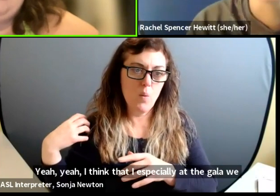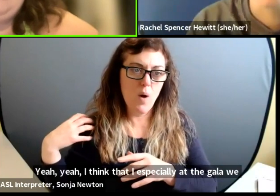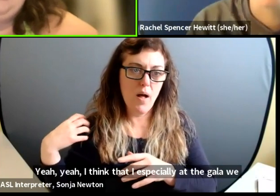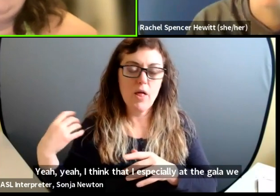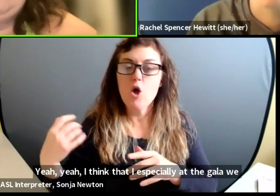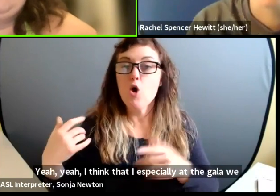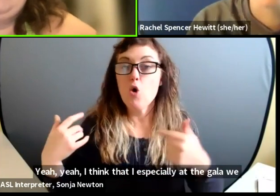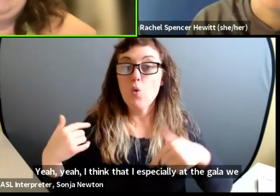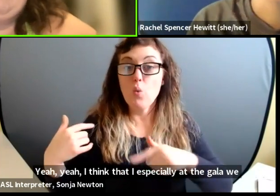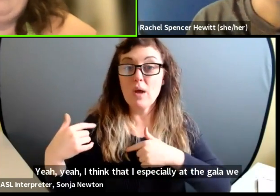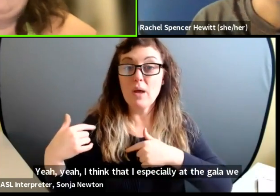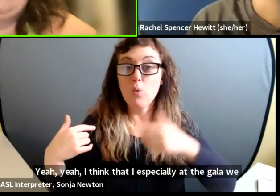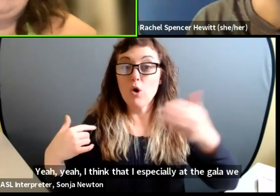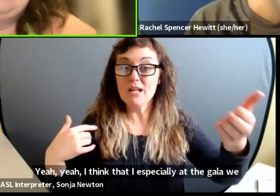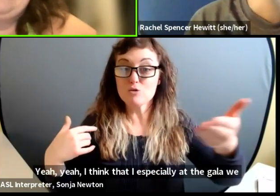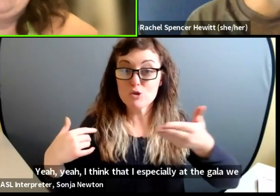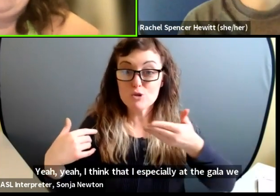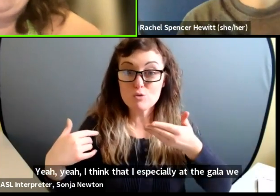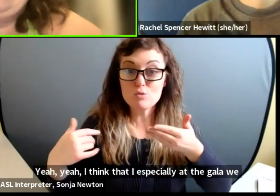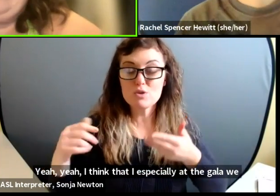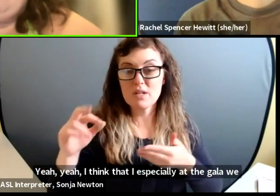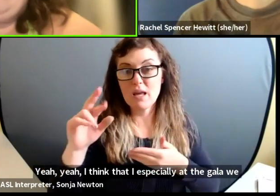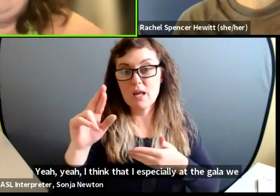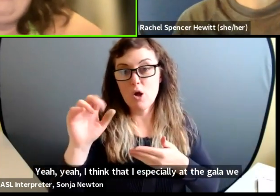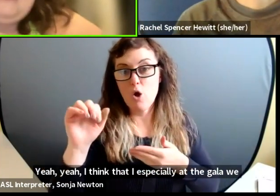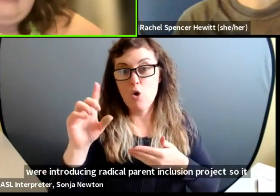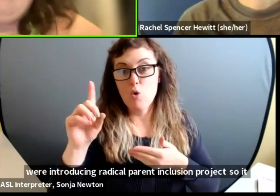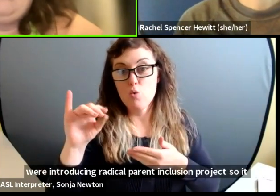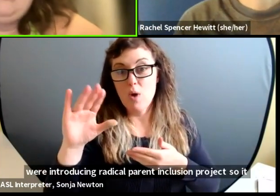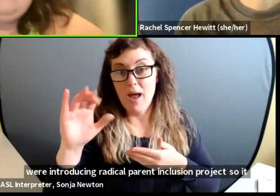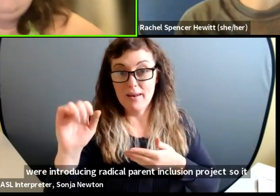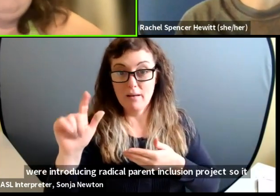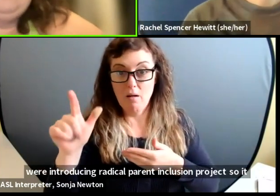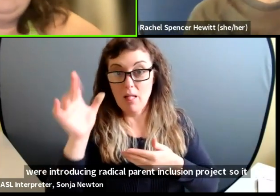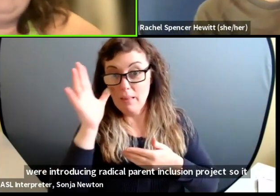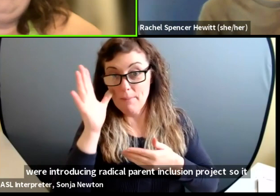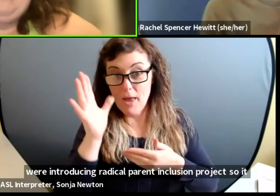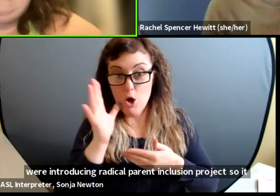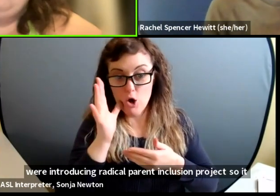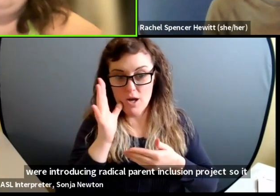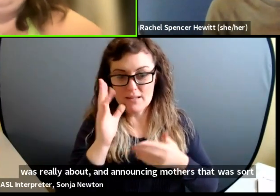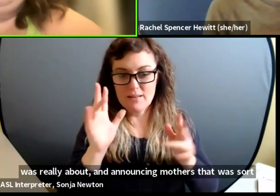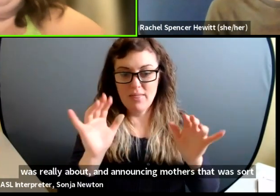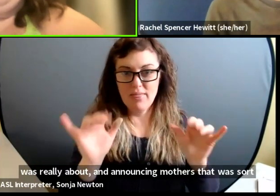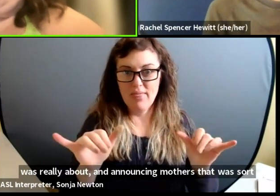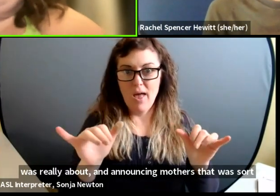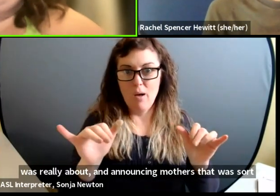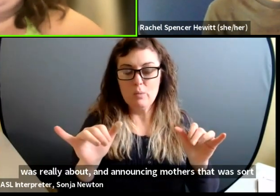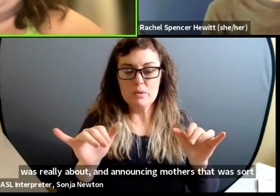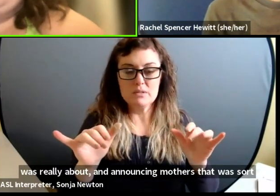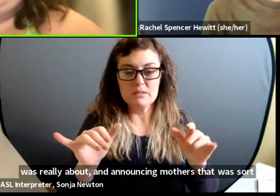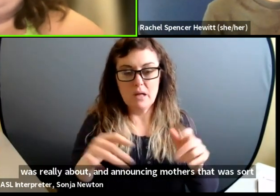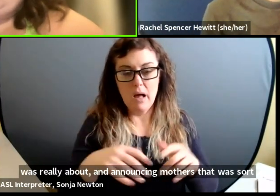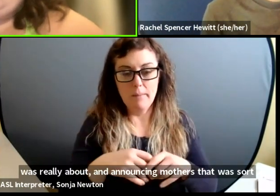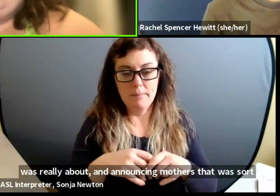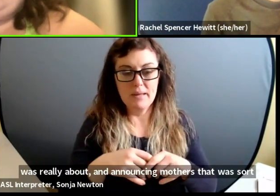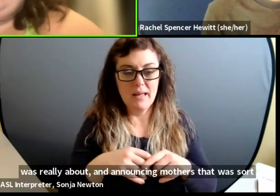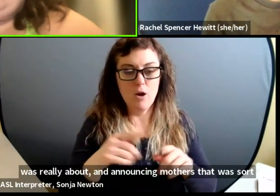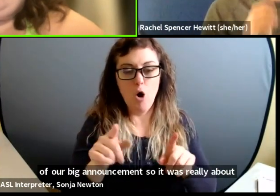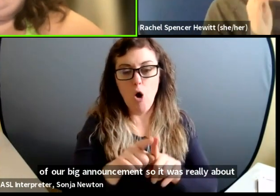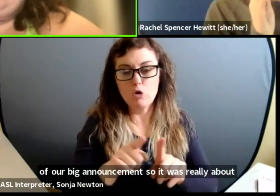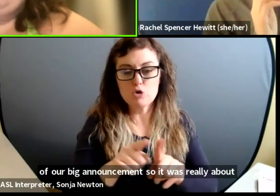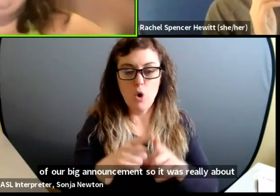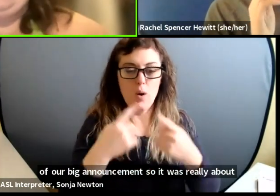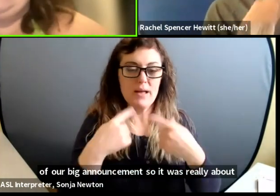inclusion project. So it was really about, um, and announcing mothers. That was sort of our big announcement. So it was really about,